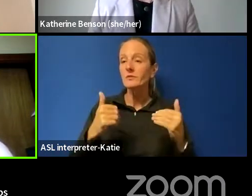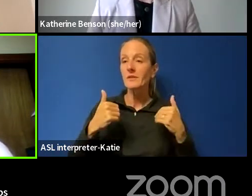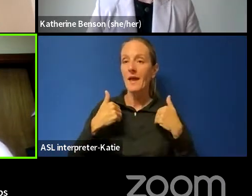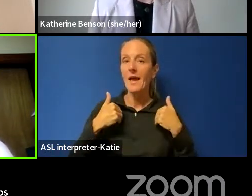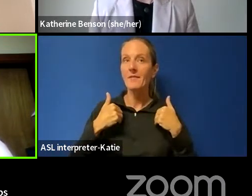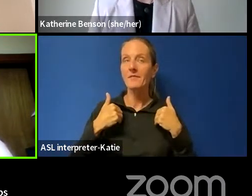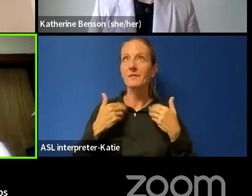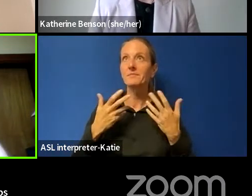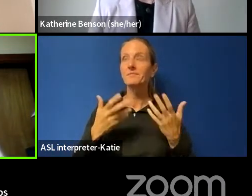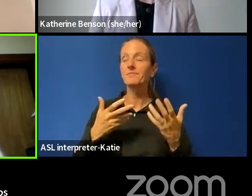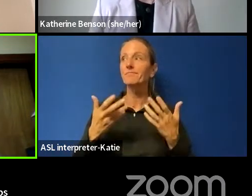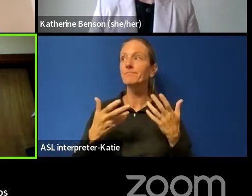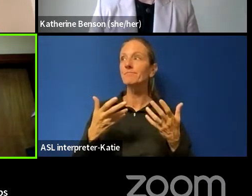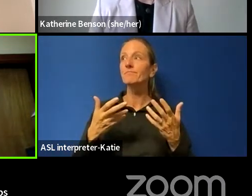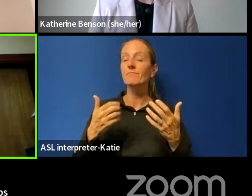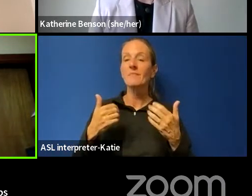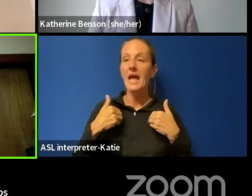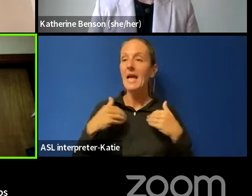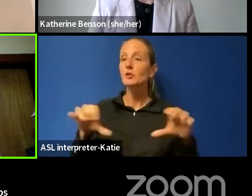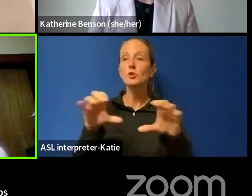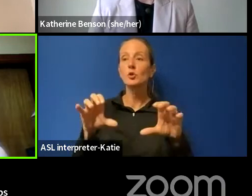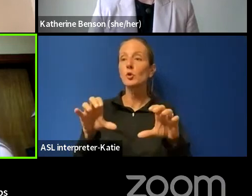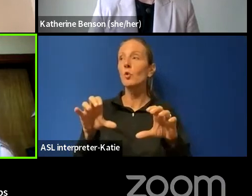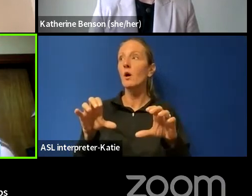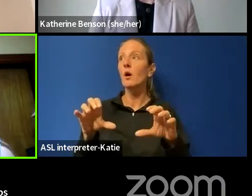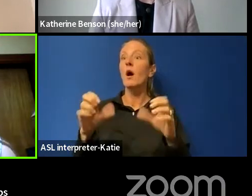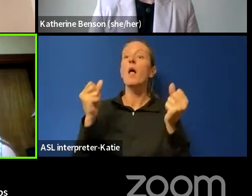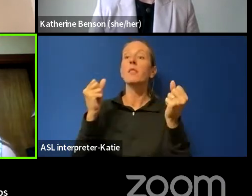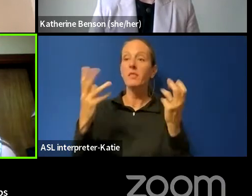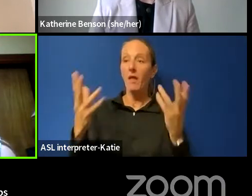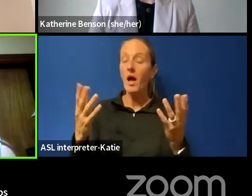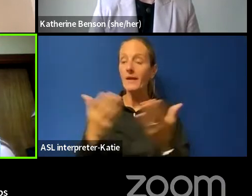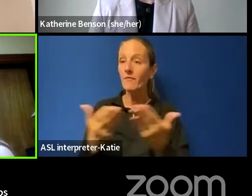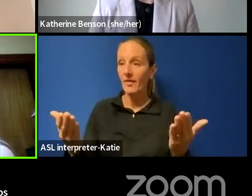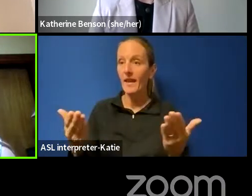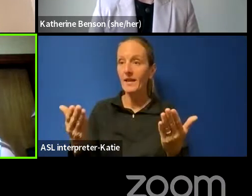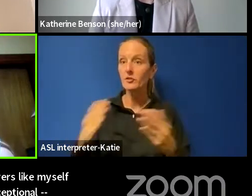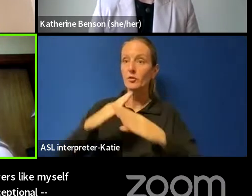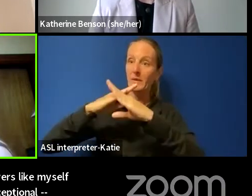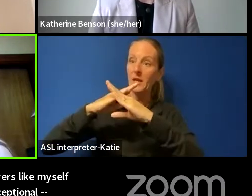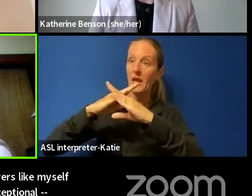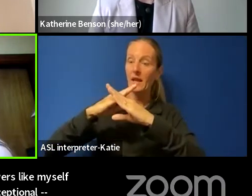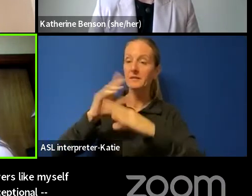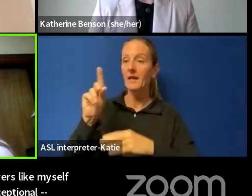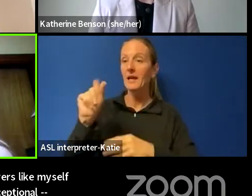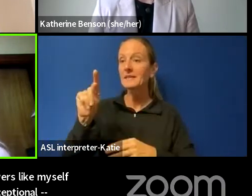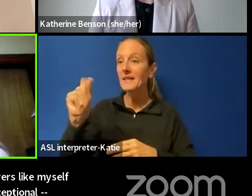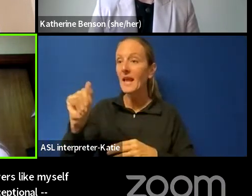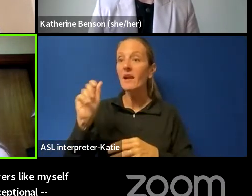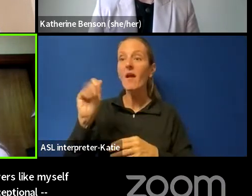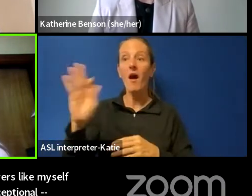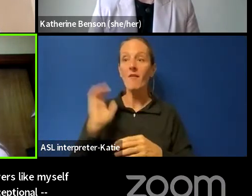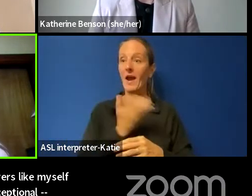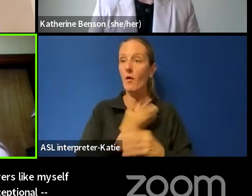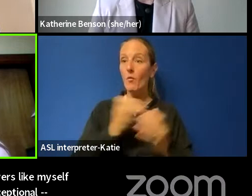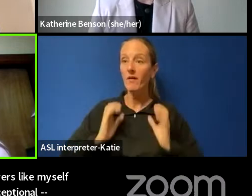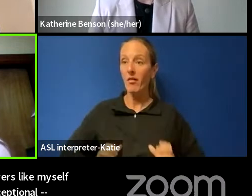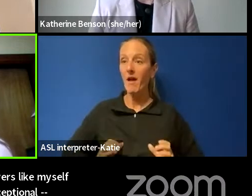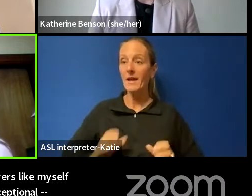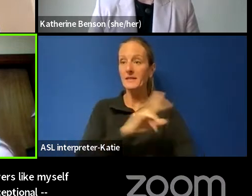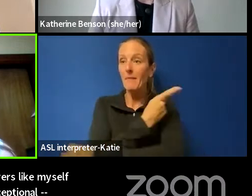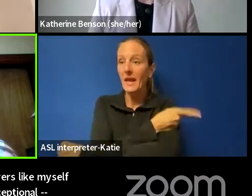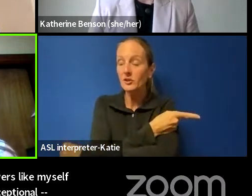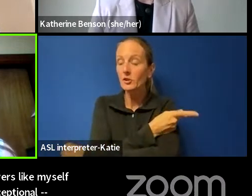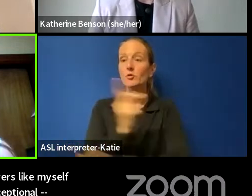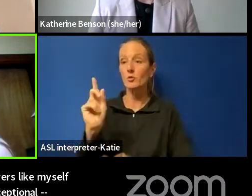we've had to do exceptional things even to protect the data of our clients and our patients at the border.